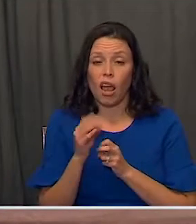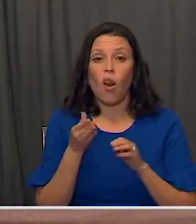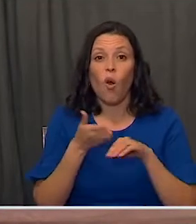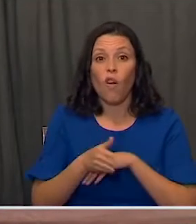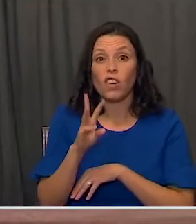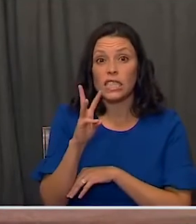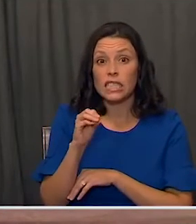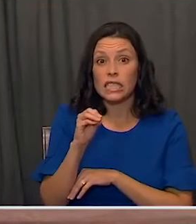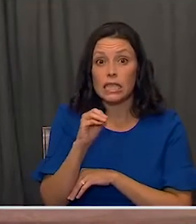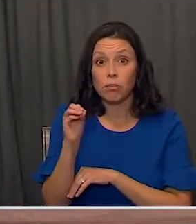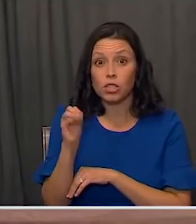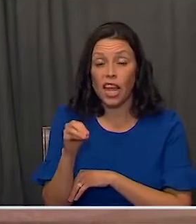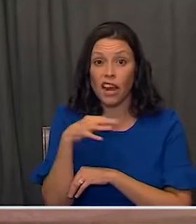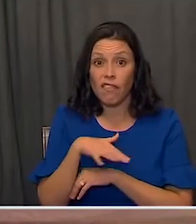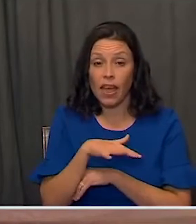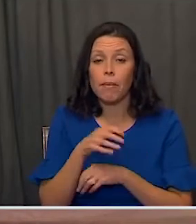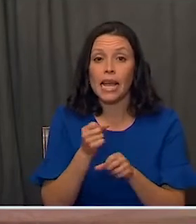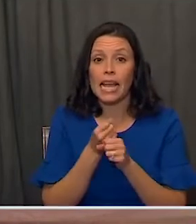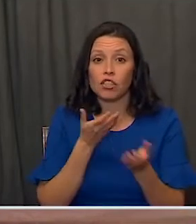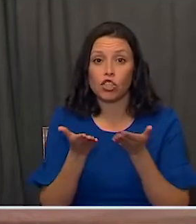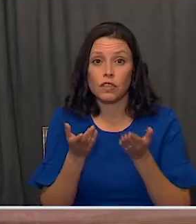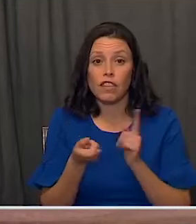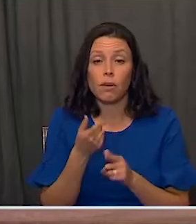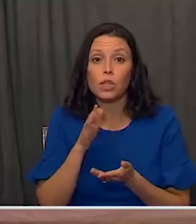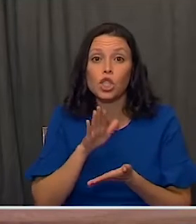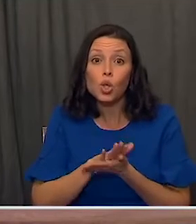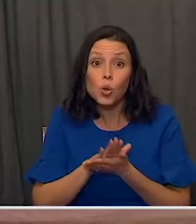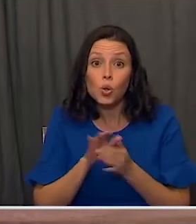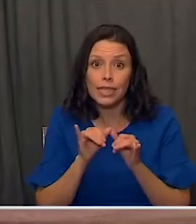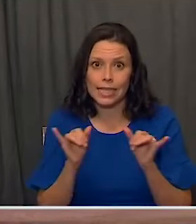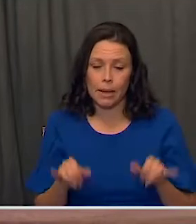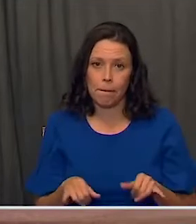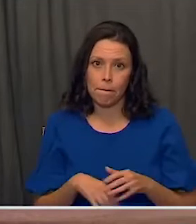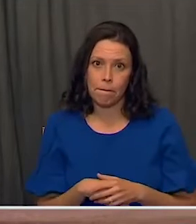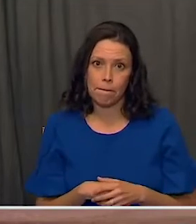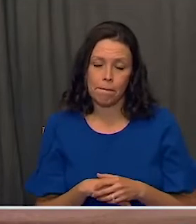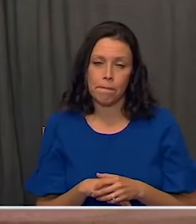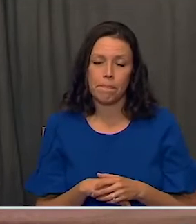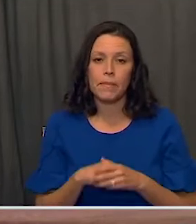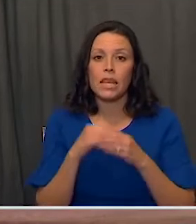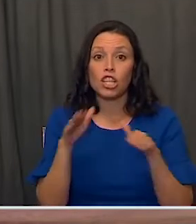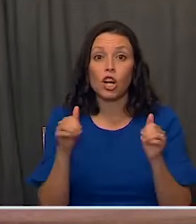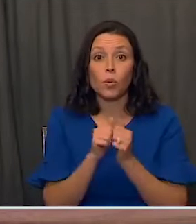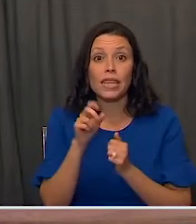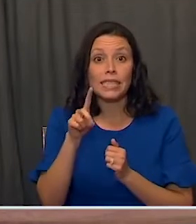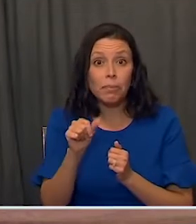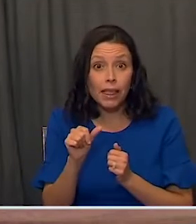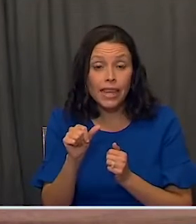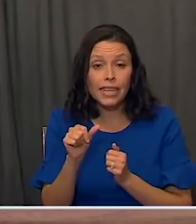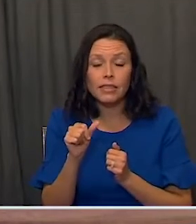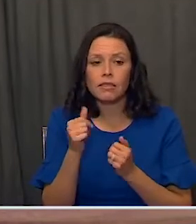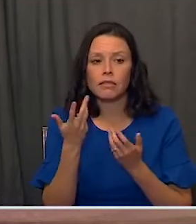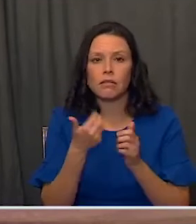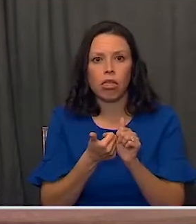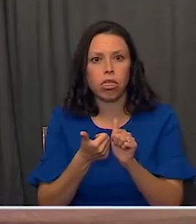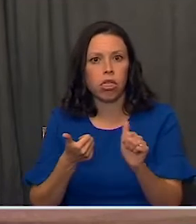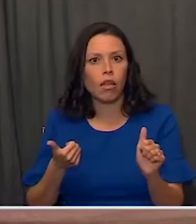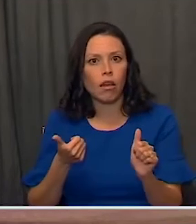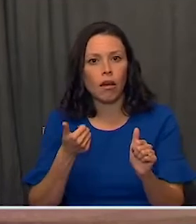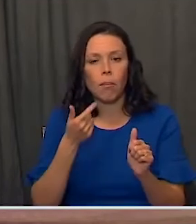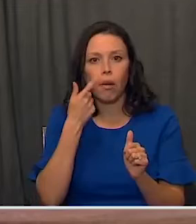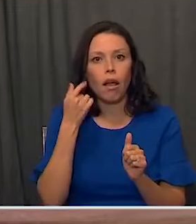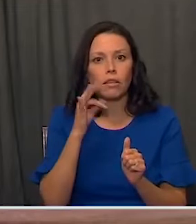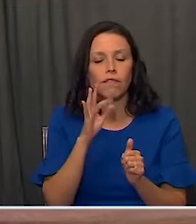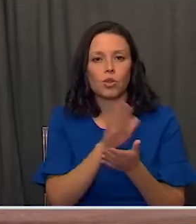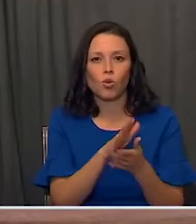60 percent receive services from the school system. We know that children with disabilities are losing ground with the closure of